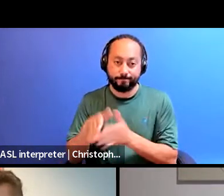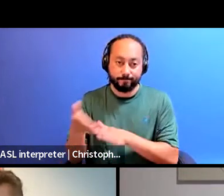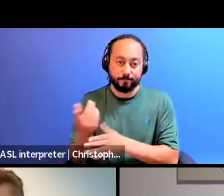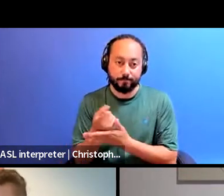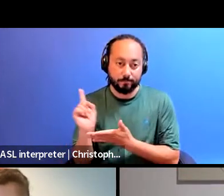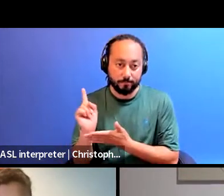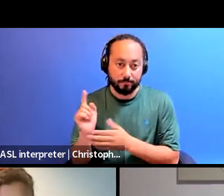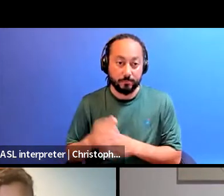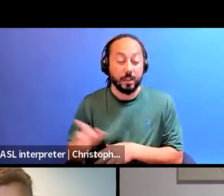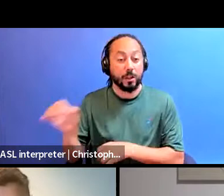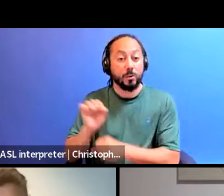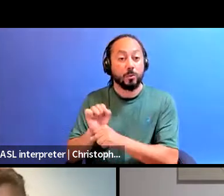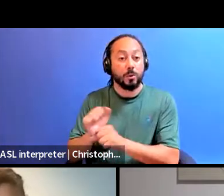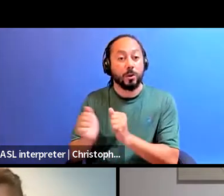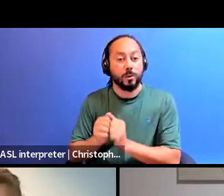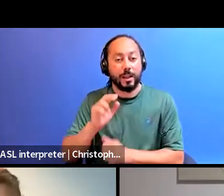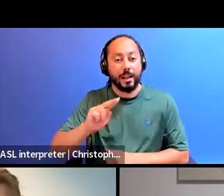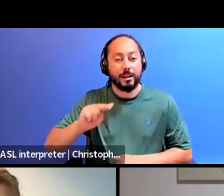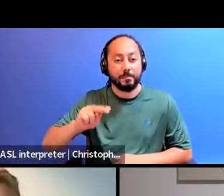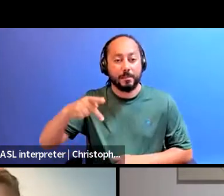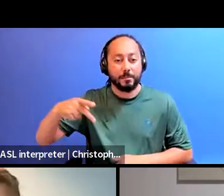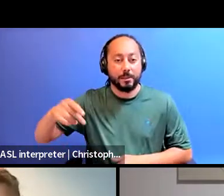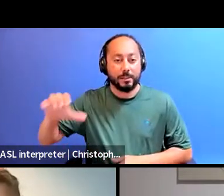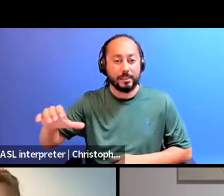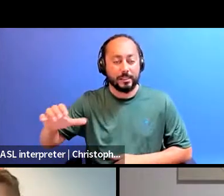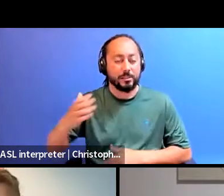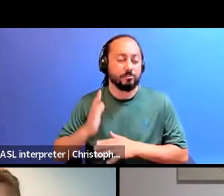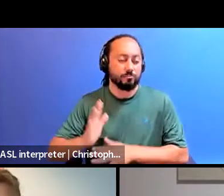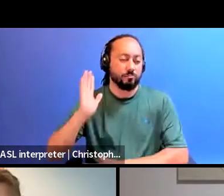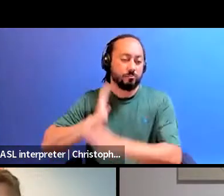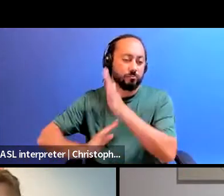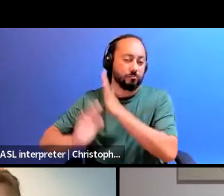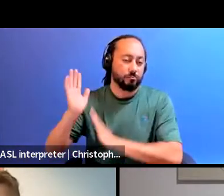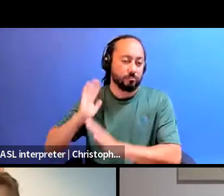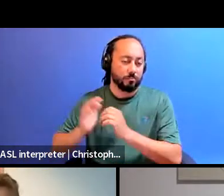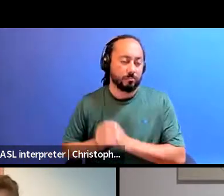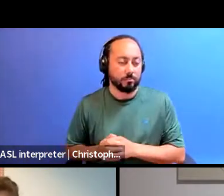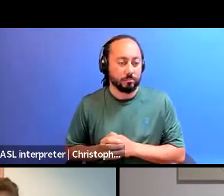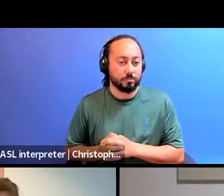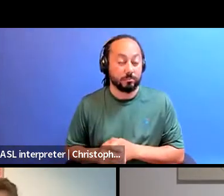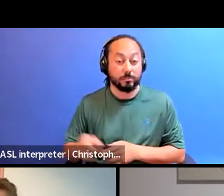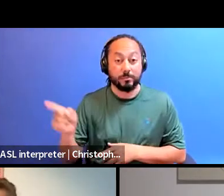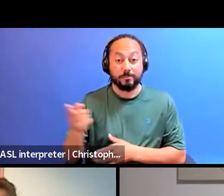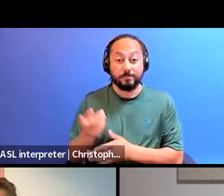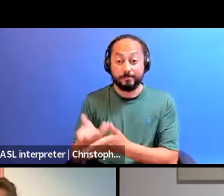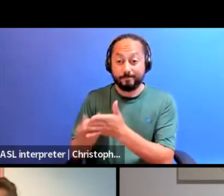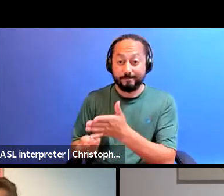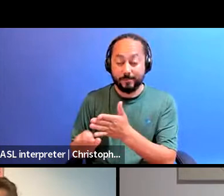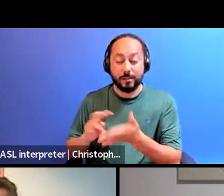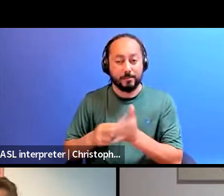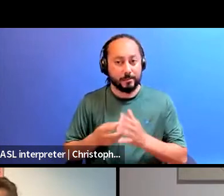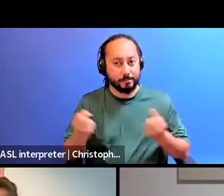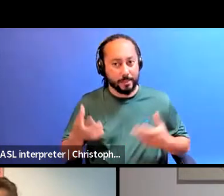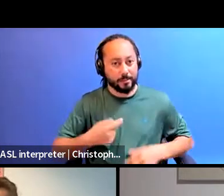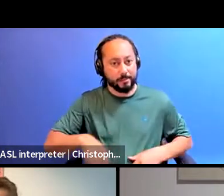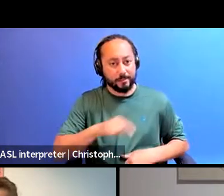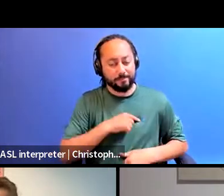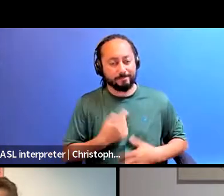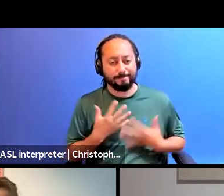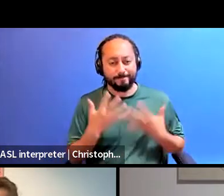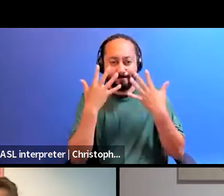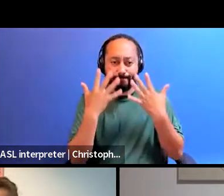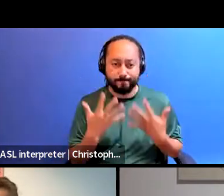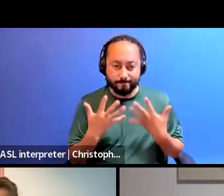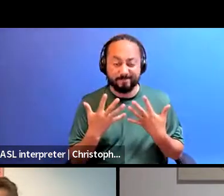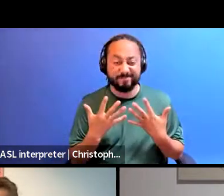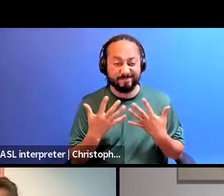Coalition in its earlier years. Brian's passing leaves many of us quite saddened, particularly during this